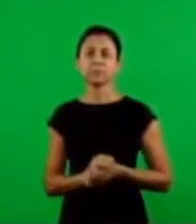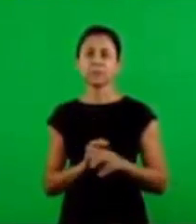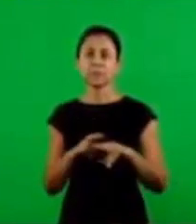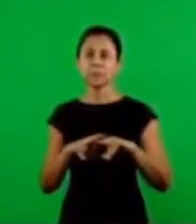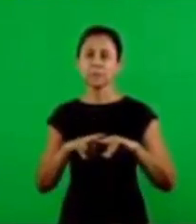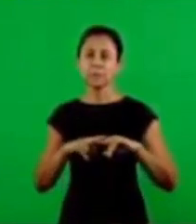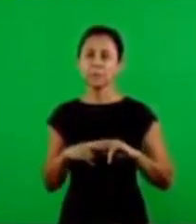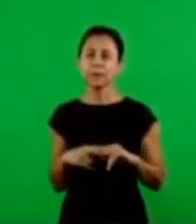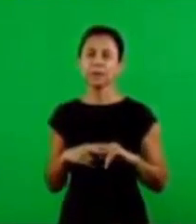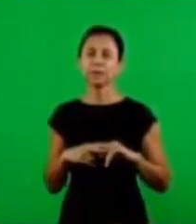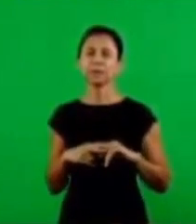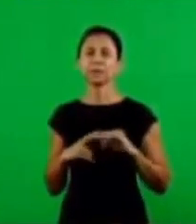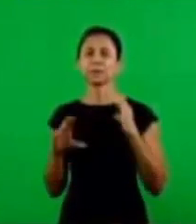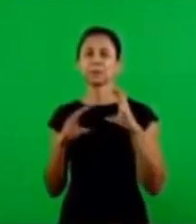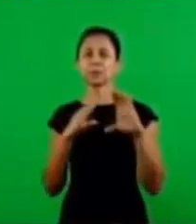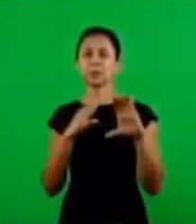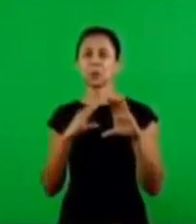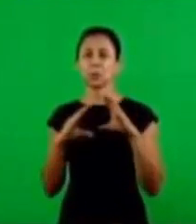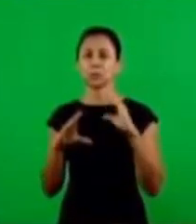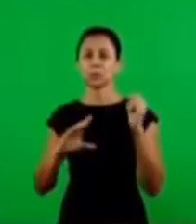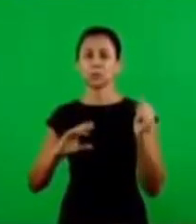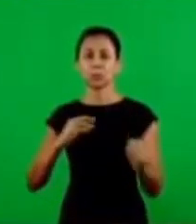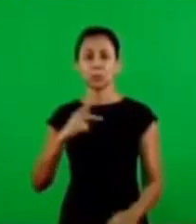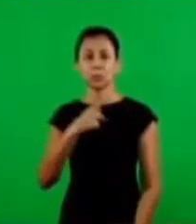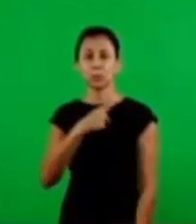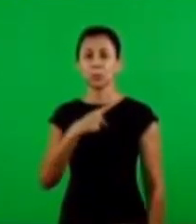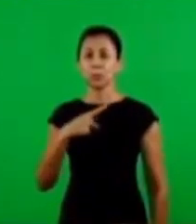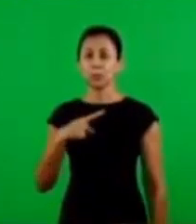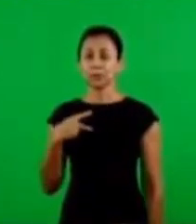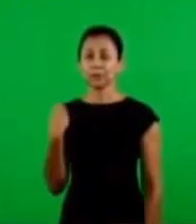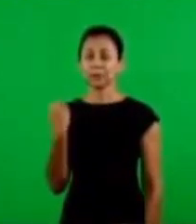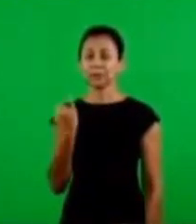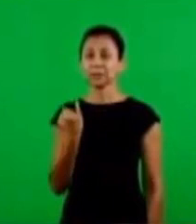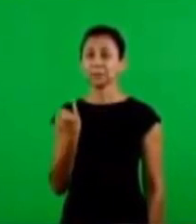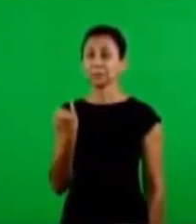in which the pastor is the key